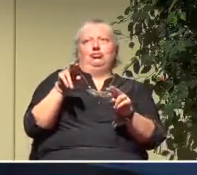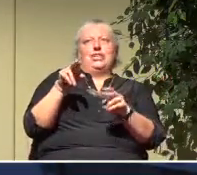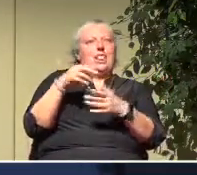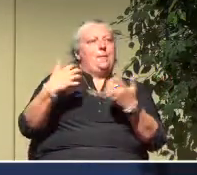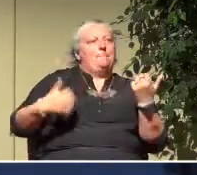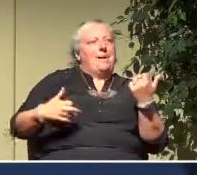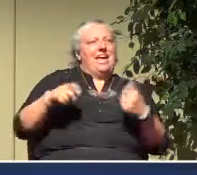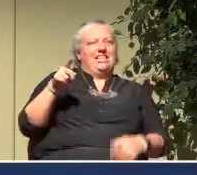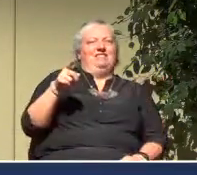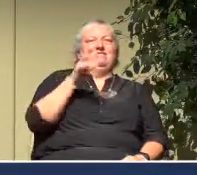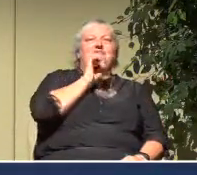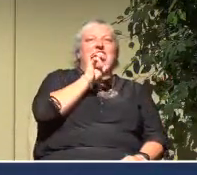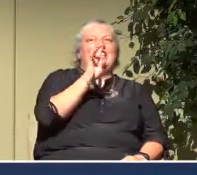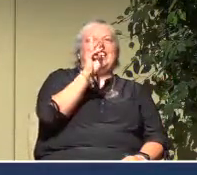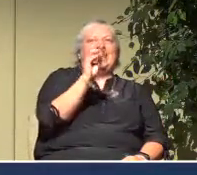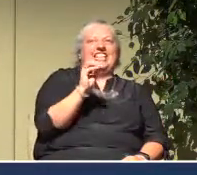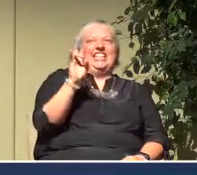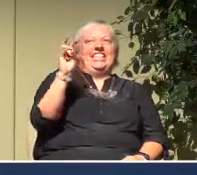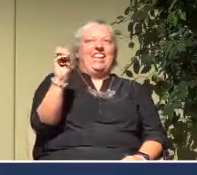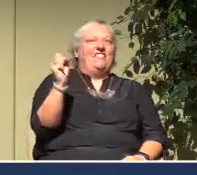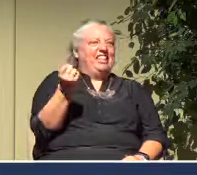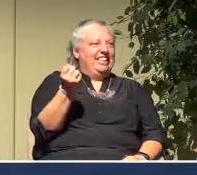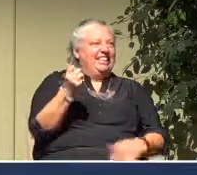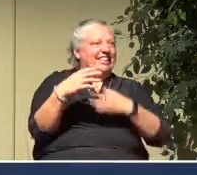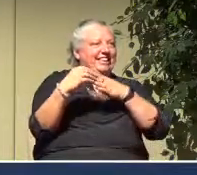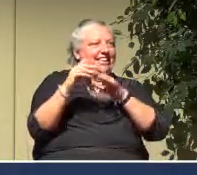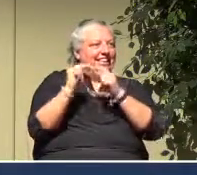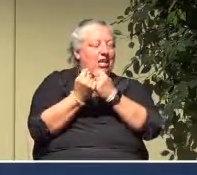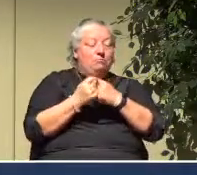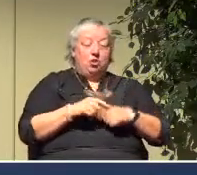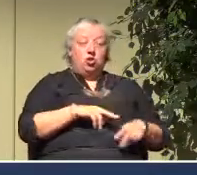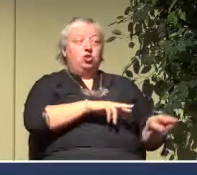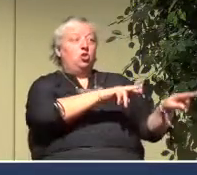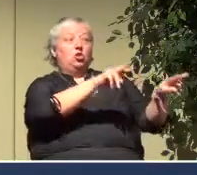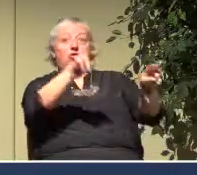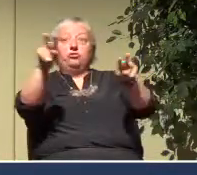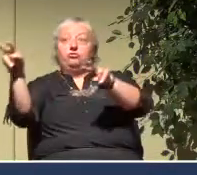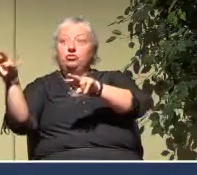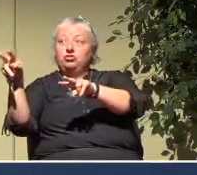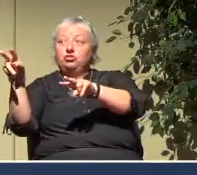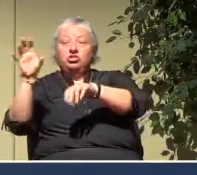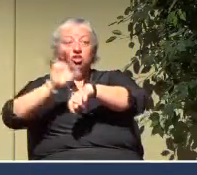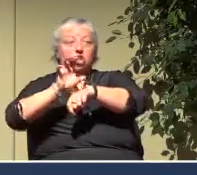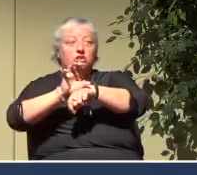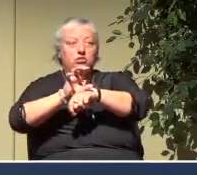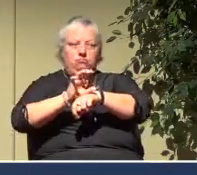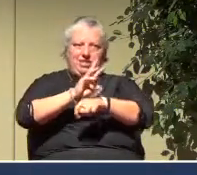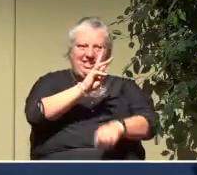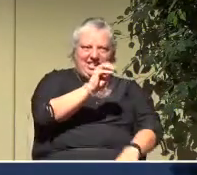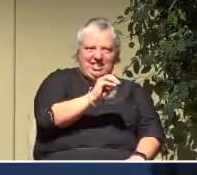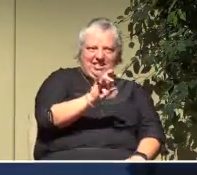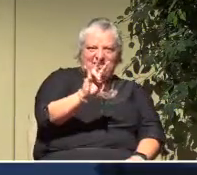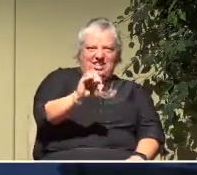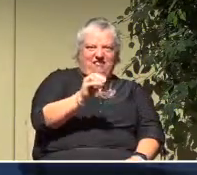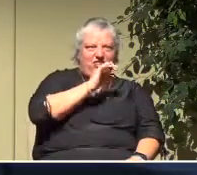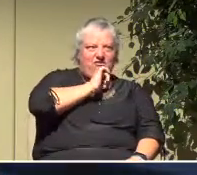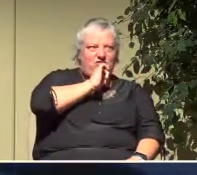all, you know, 60, 70 years old. And he looked around the church and they're all 60, 70 years old.